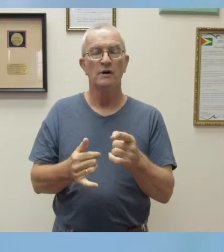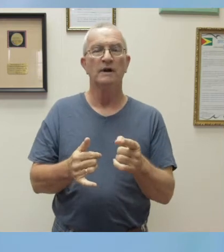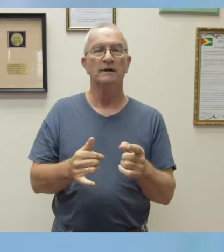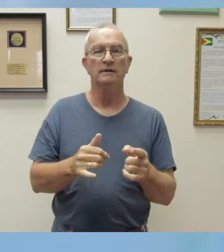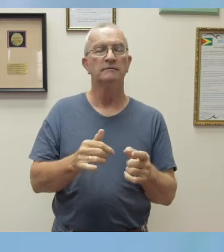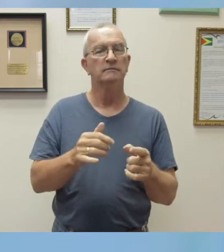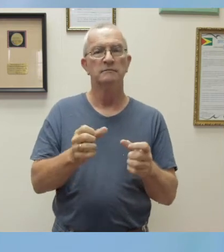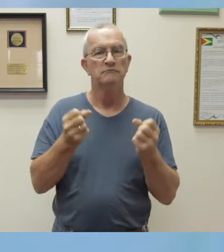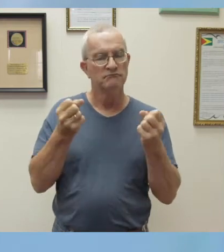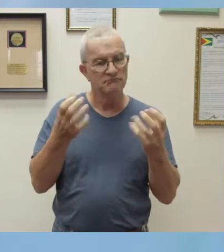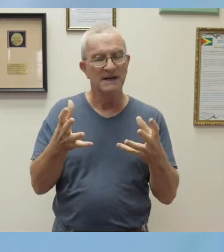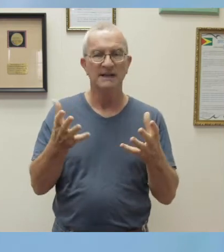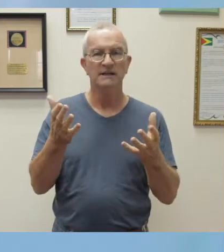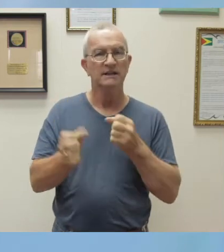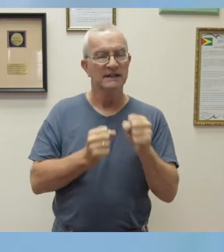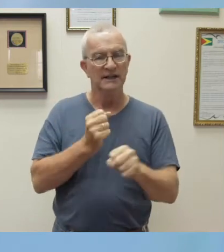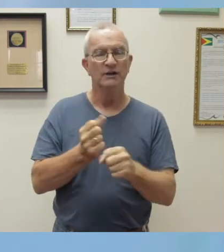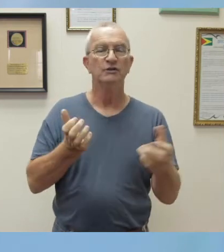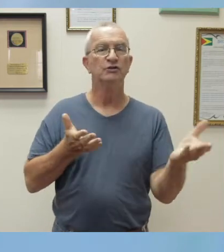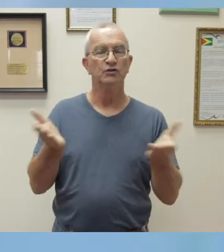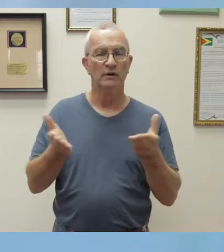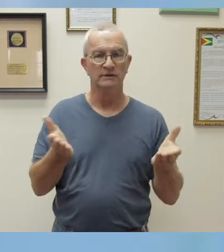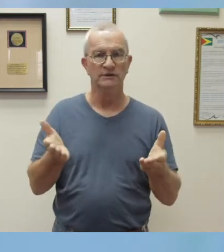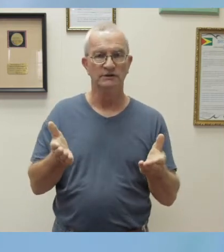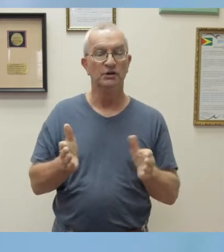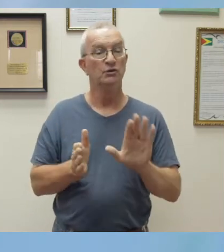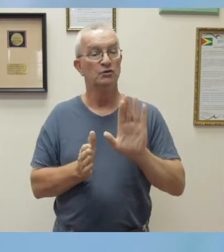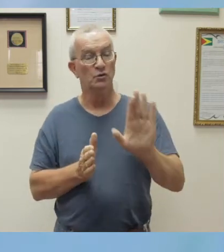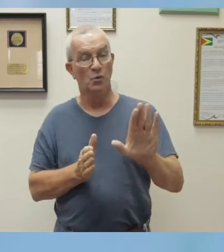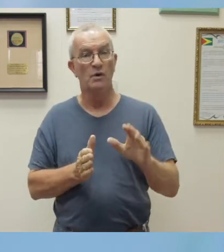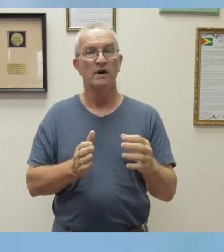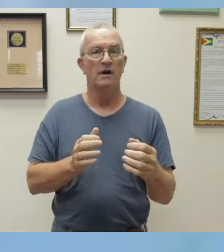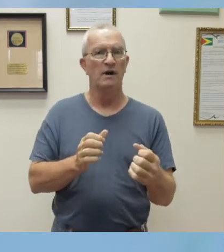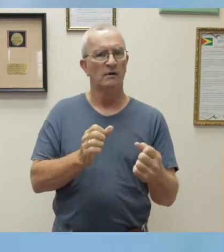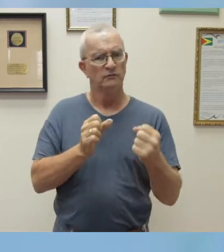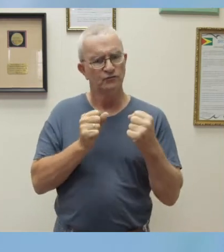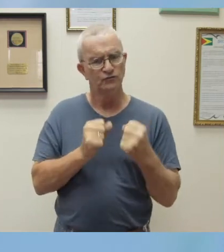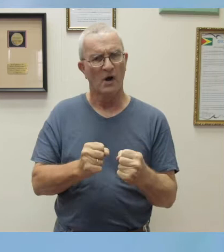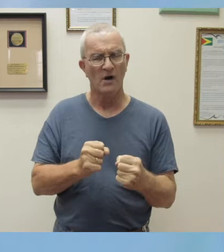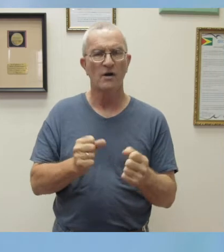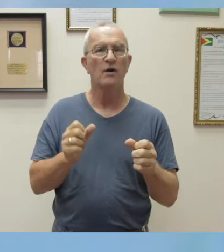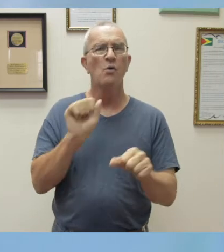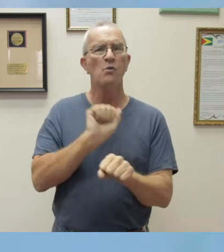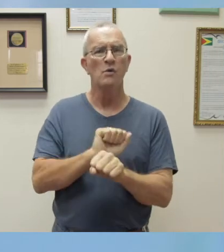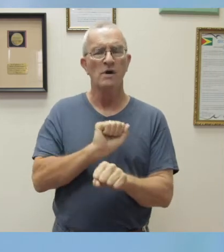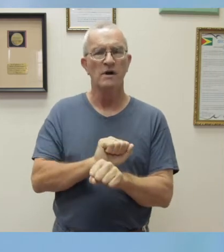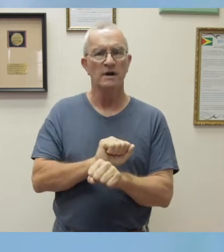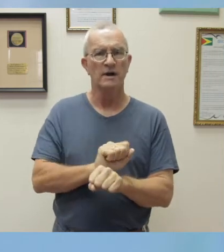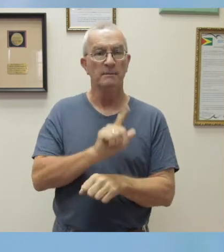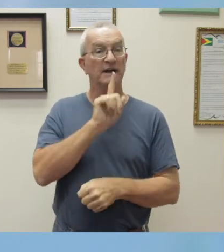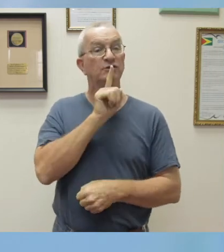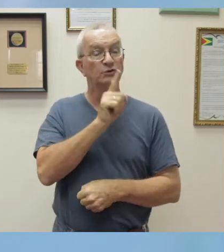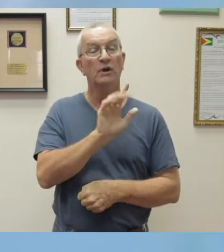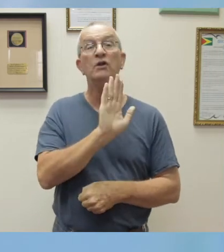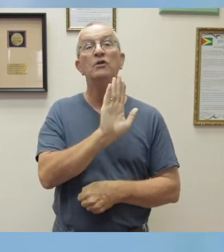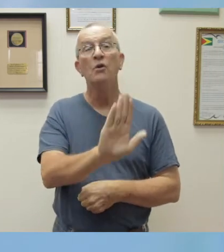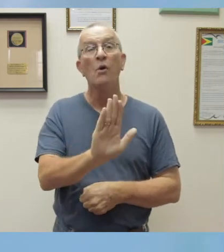beyond the call of duty to ensure that your patients are satisfied.